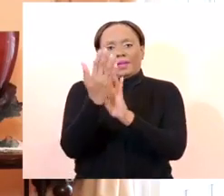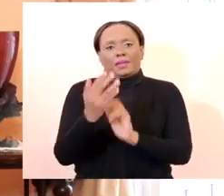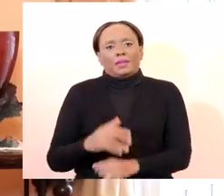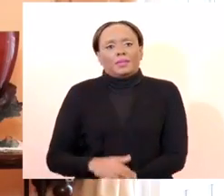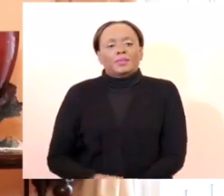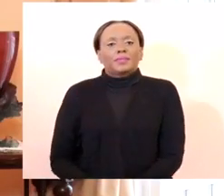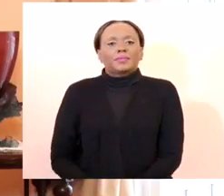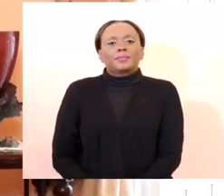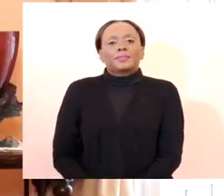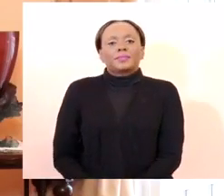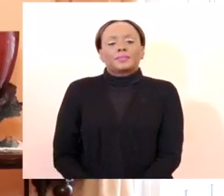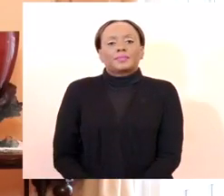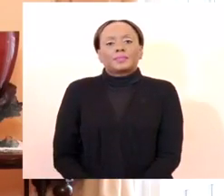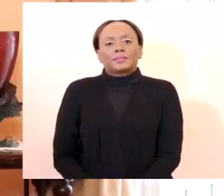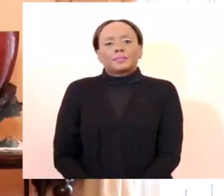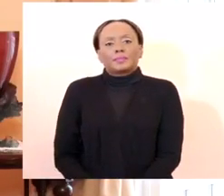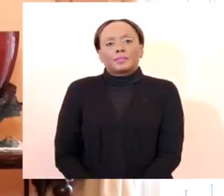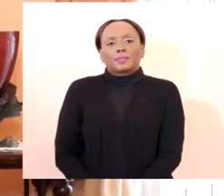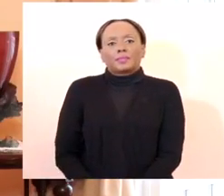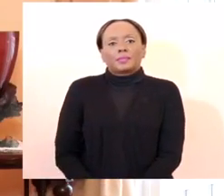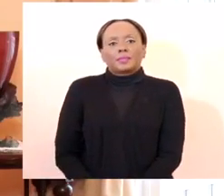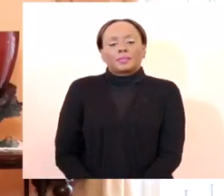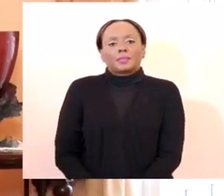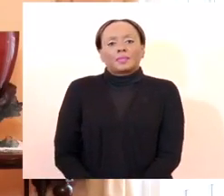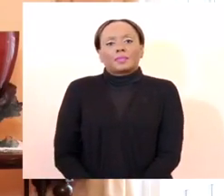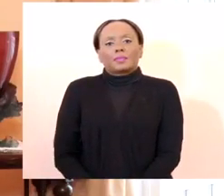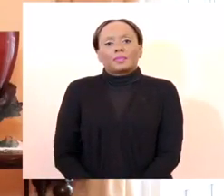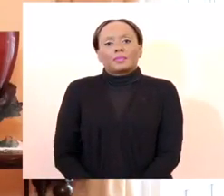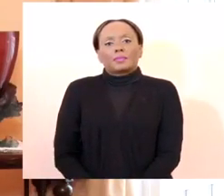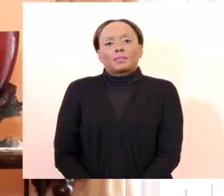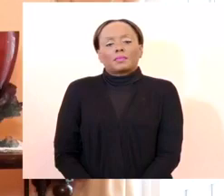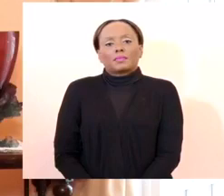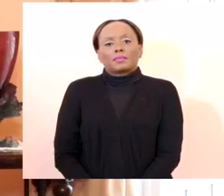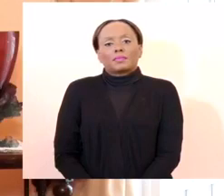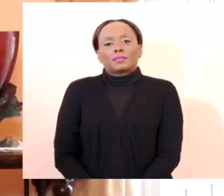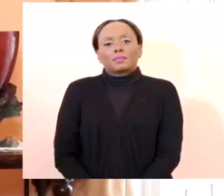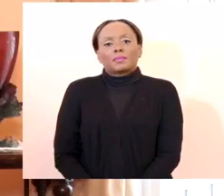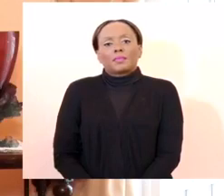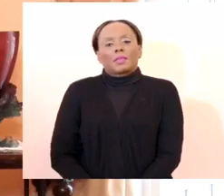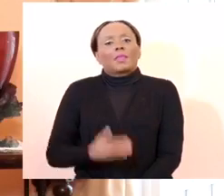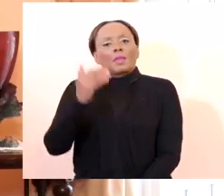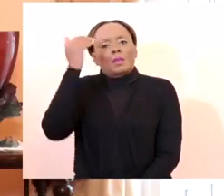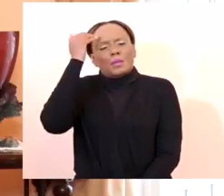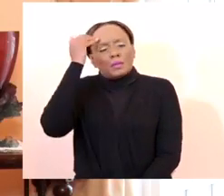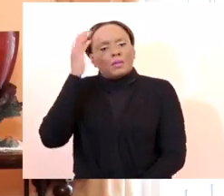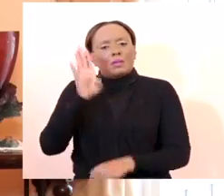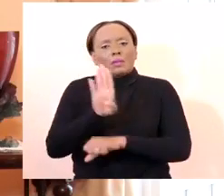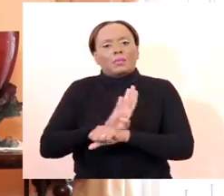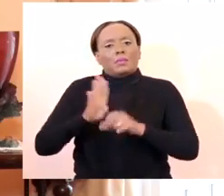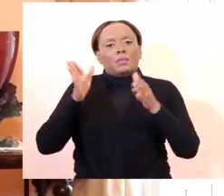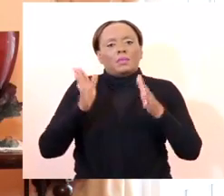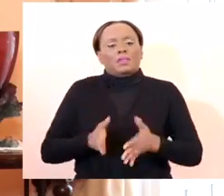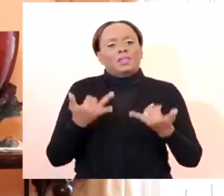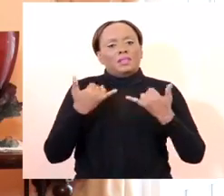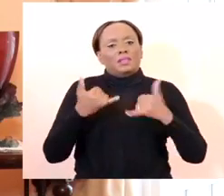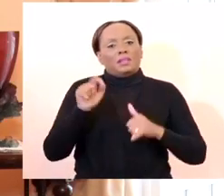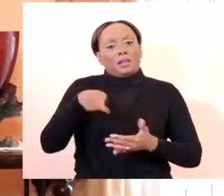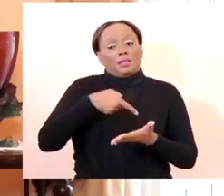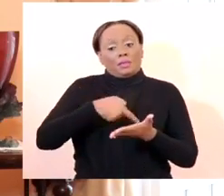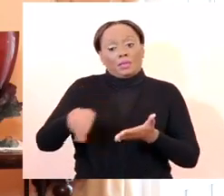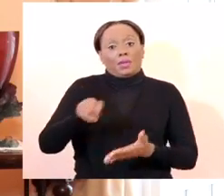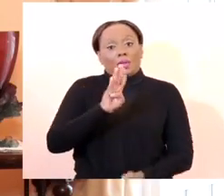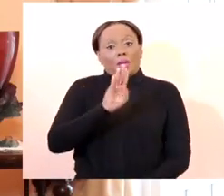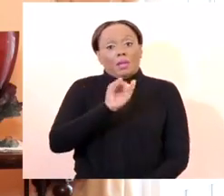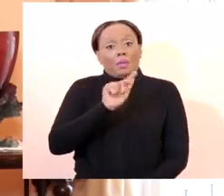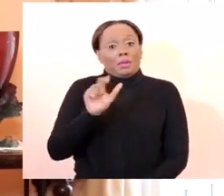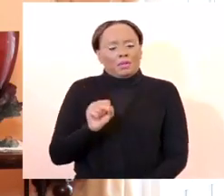consistent. However, mindful of the fact that Barbadians do have bills to pay, and paying your bills late results in